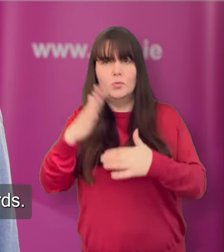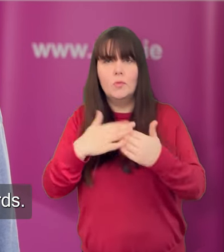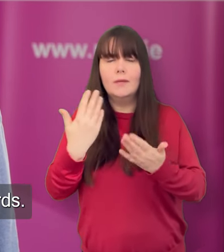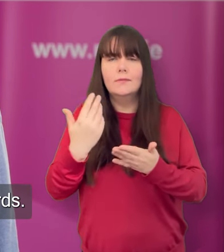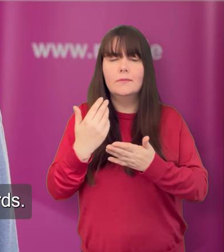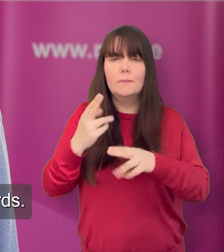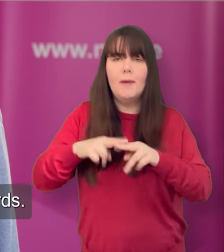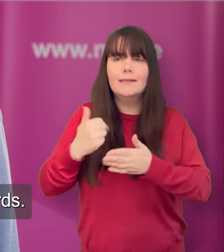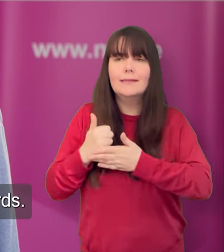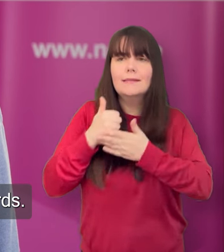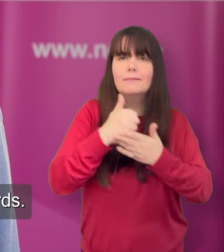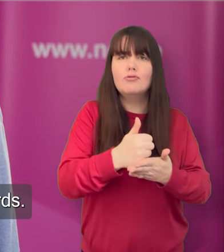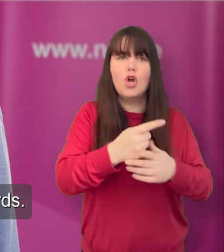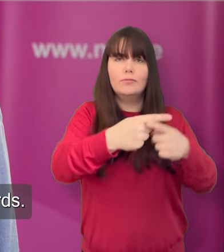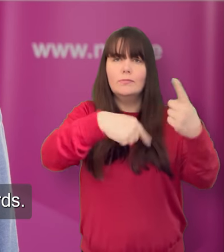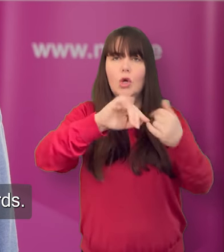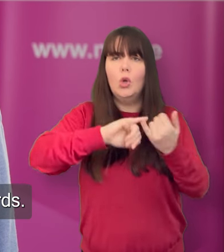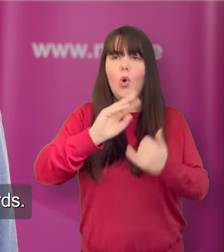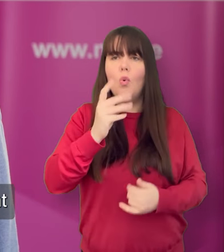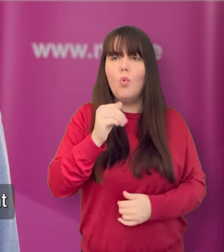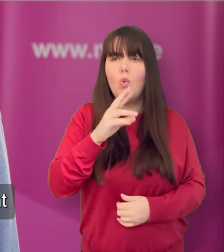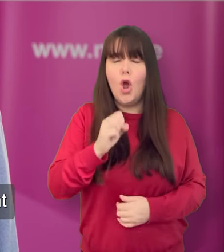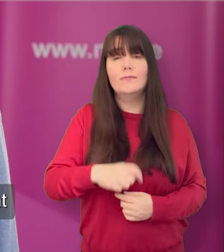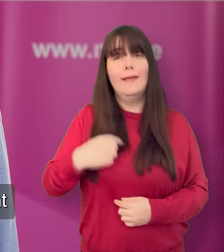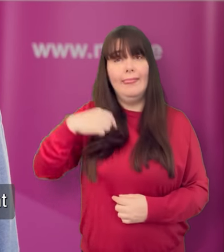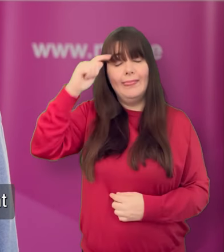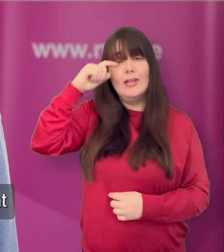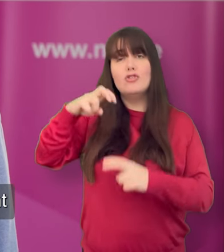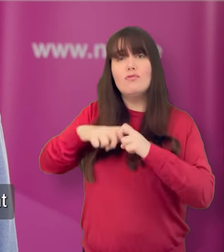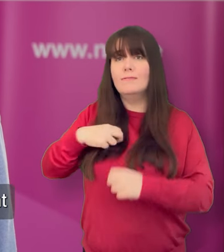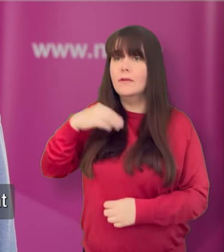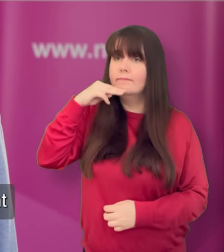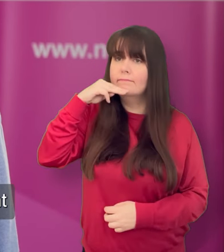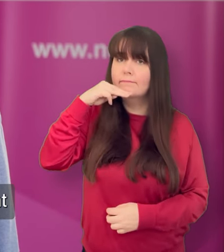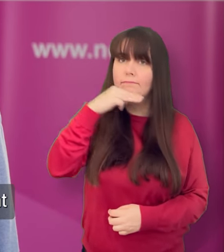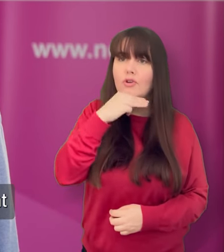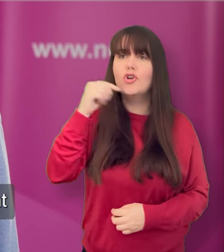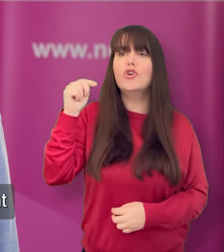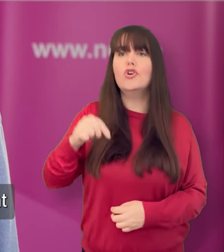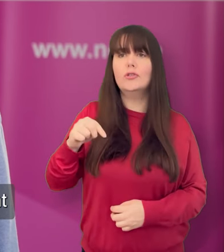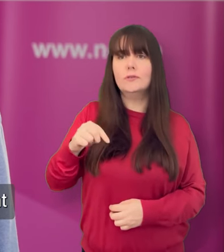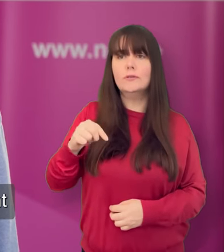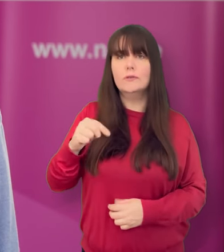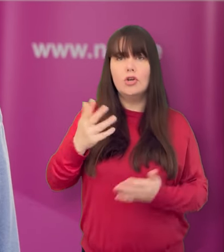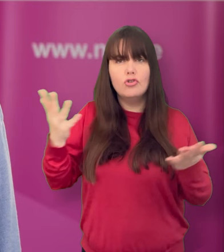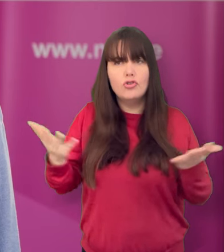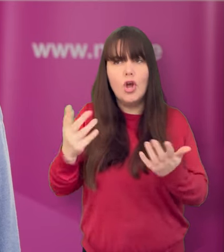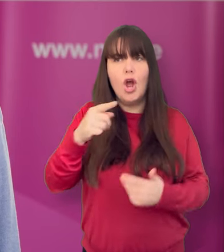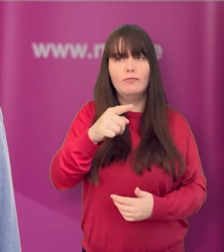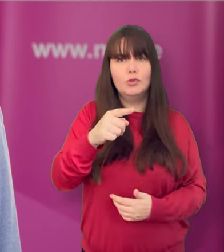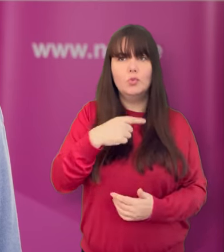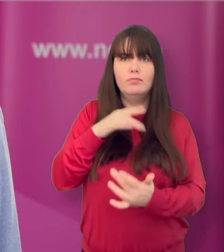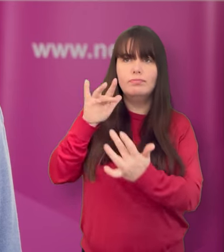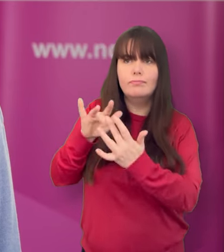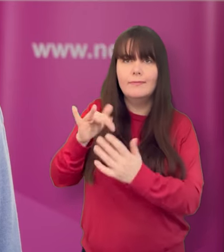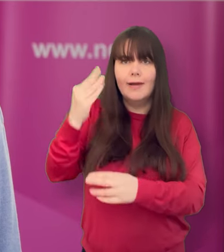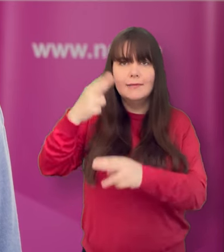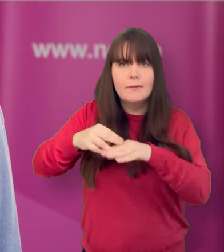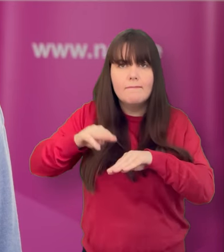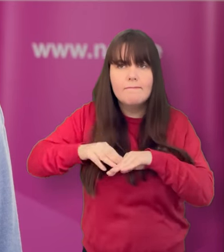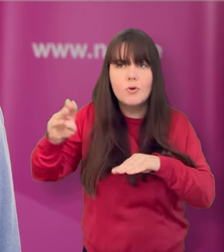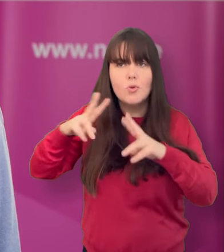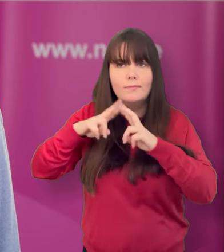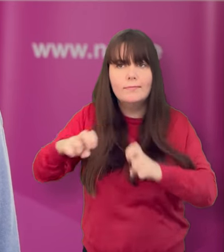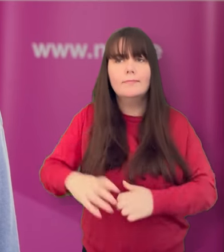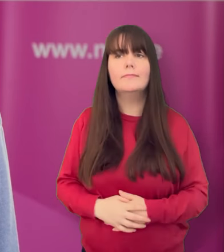support people who wear wards. I think this research is very important and I would encourage you to get in